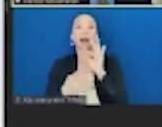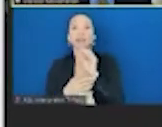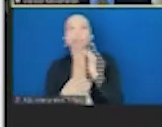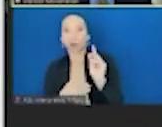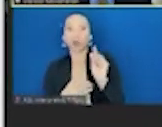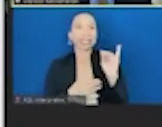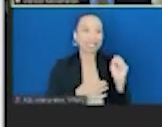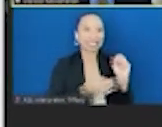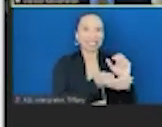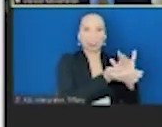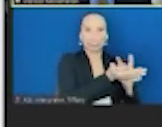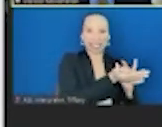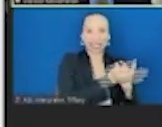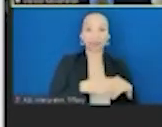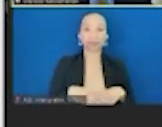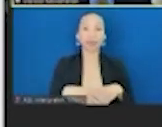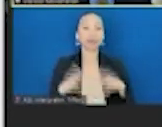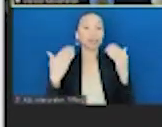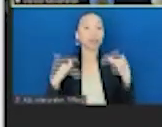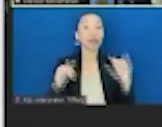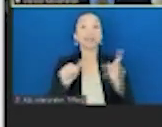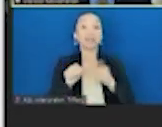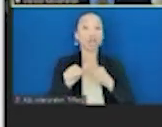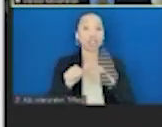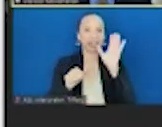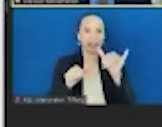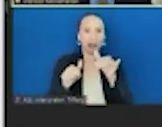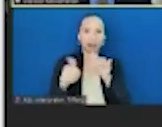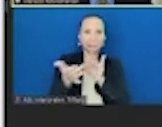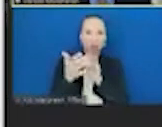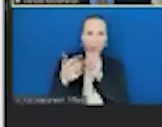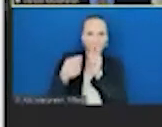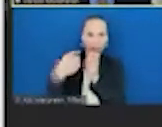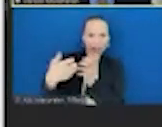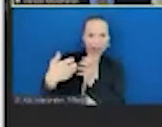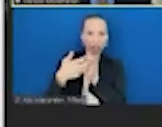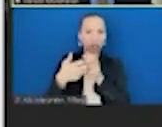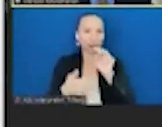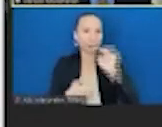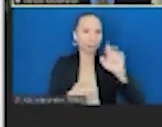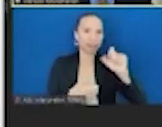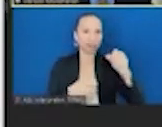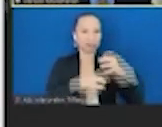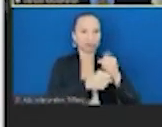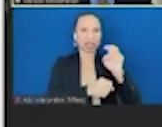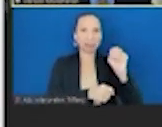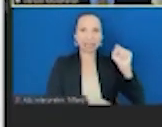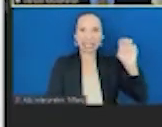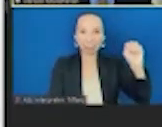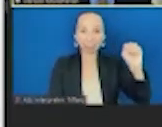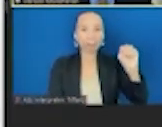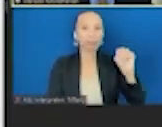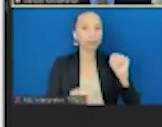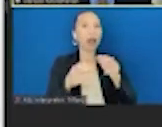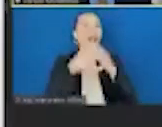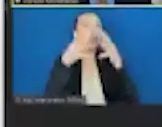medically tailored meals? This is a really exciting innovation just in the last 10 years or so. A lot of excellent